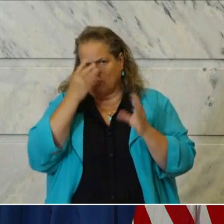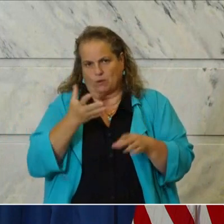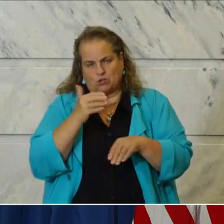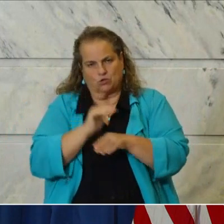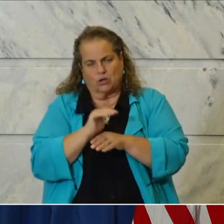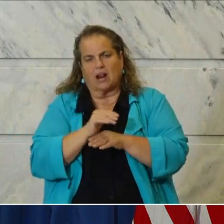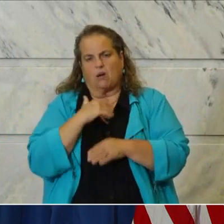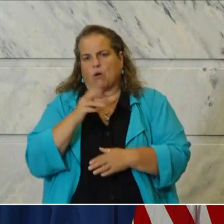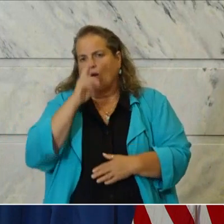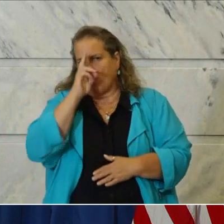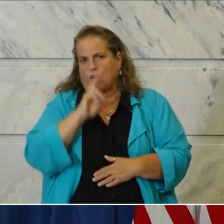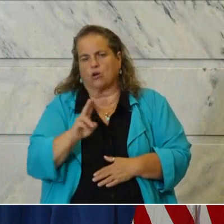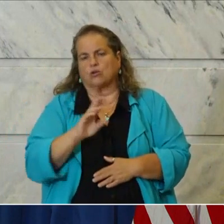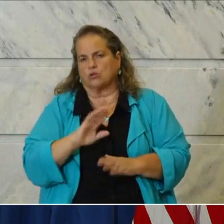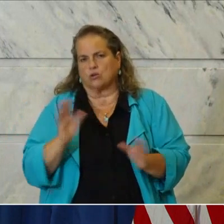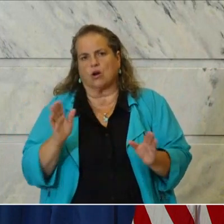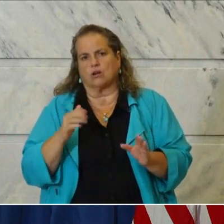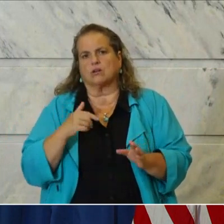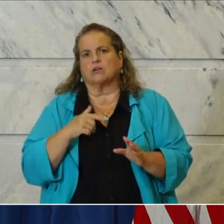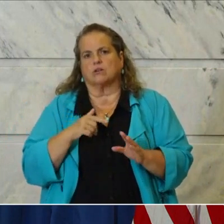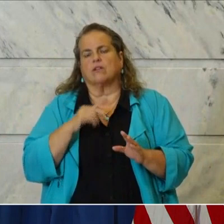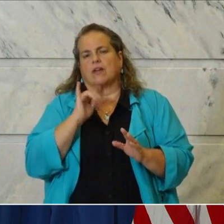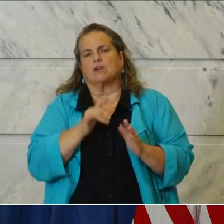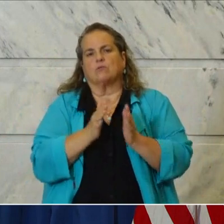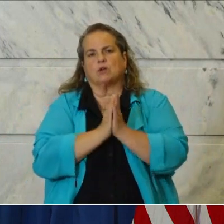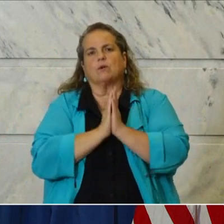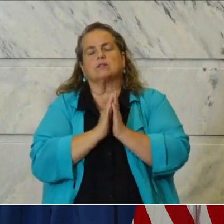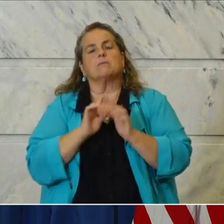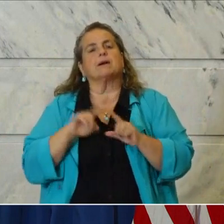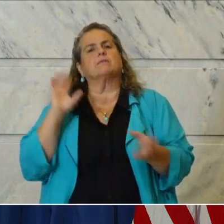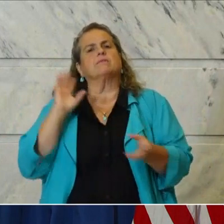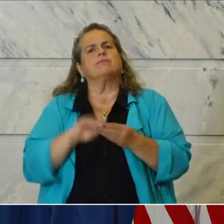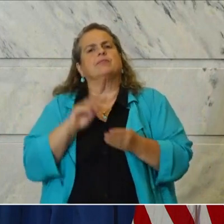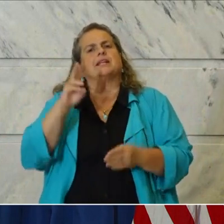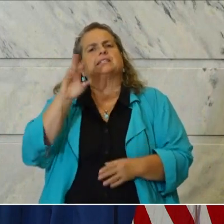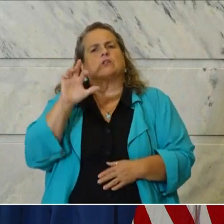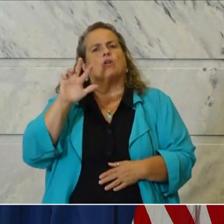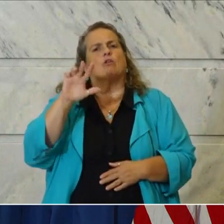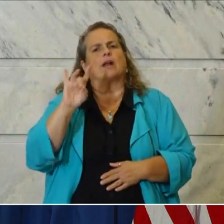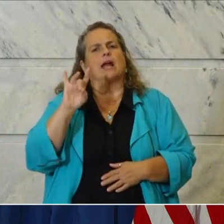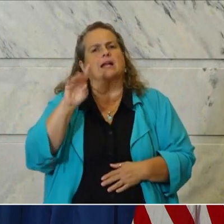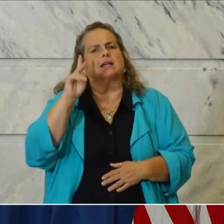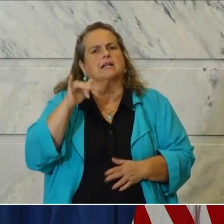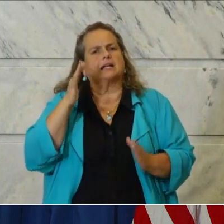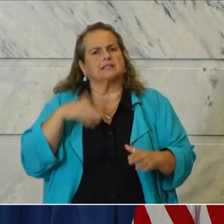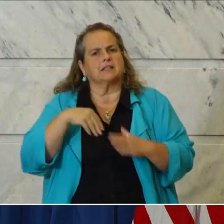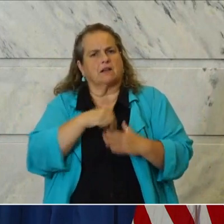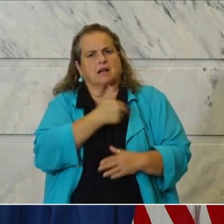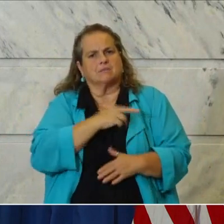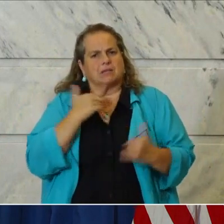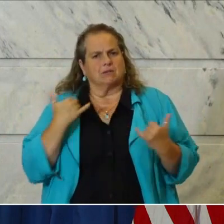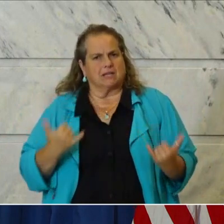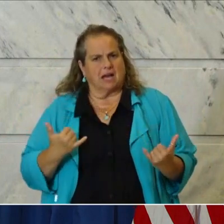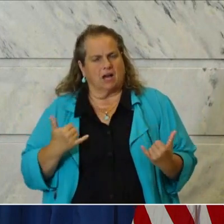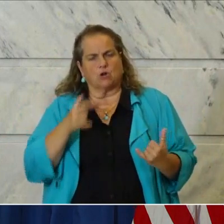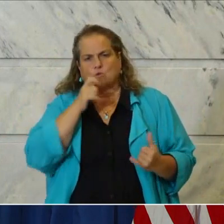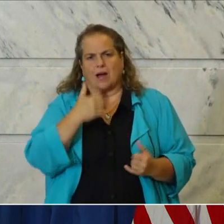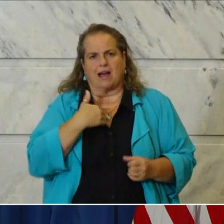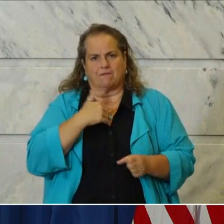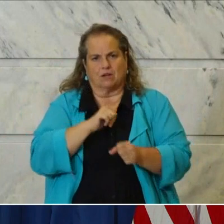honor that request. We have 638 Kentucky ins in the hospital right now with COVID 19